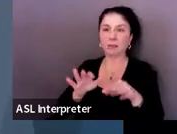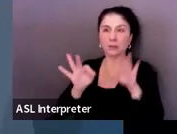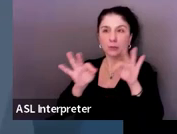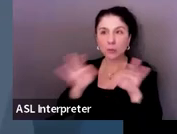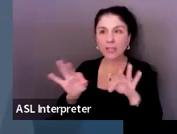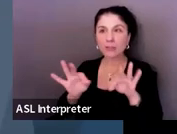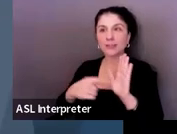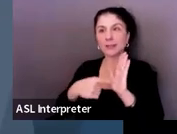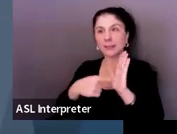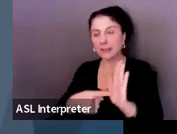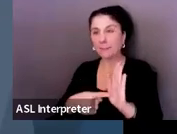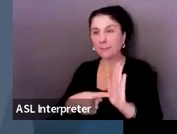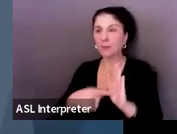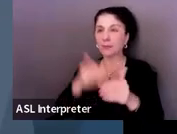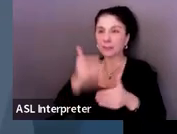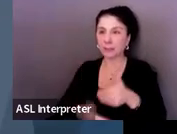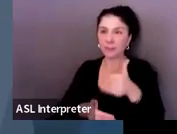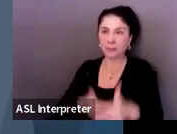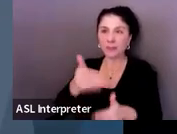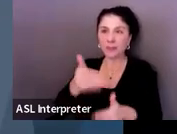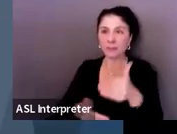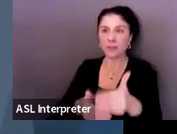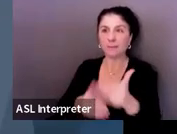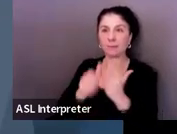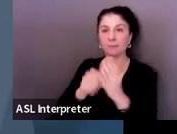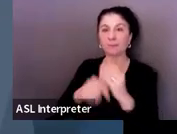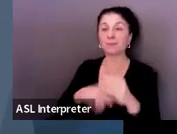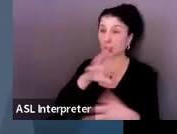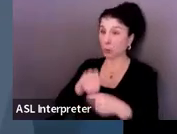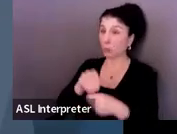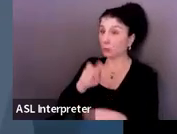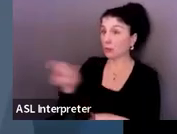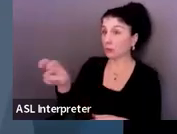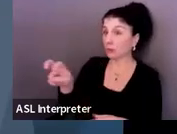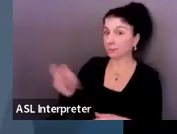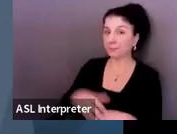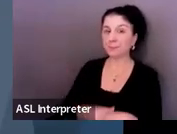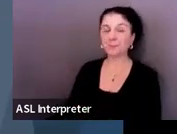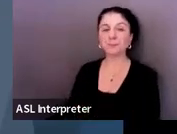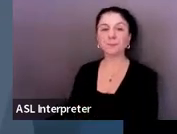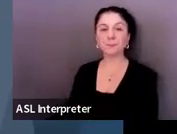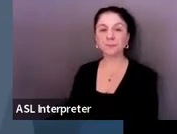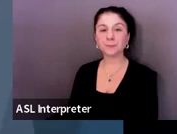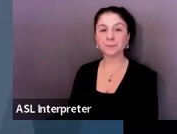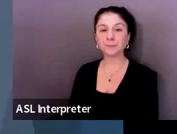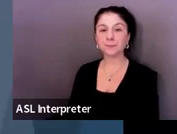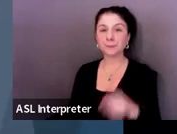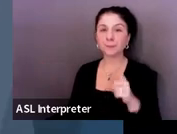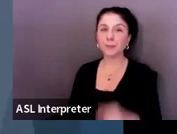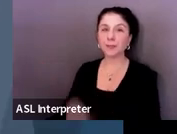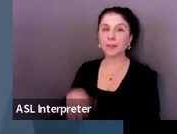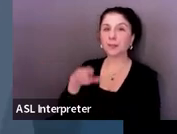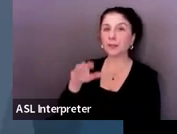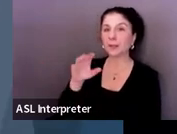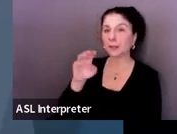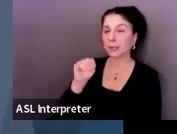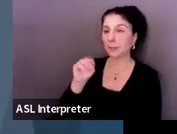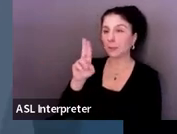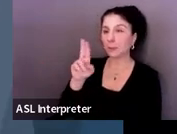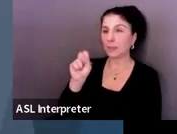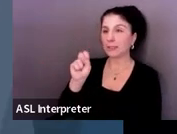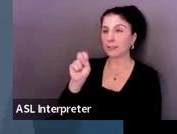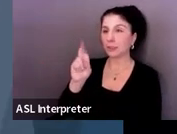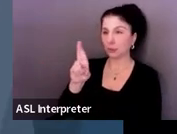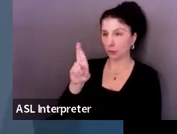examples. And that includes the transition plan piece. Link to MUSER, the Maine Unified Special Ed Regulations.